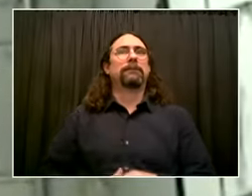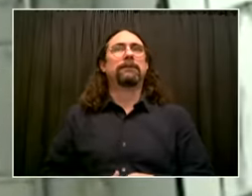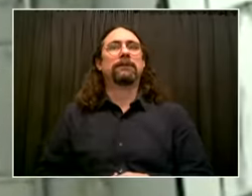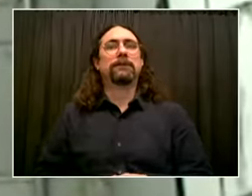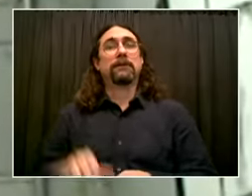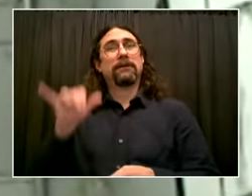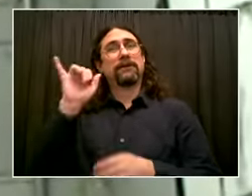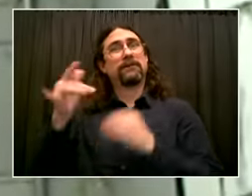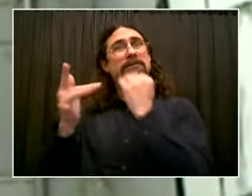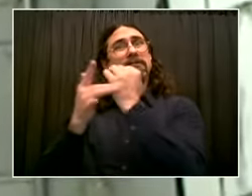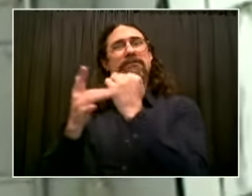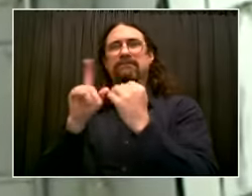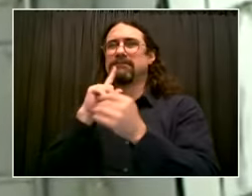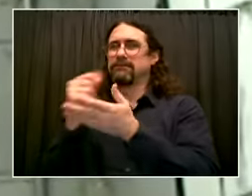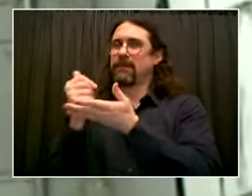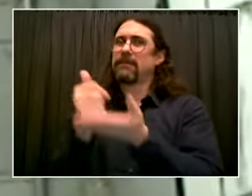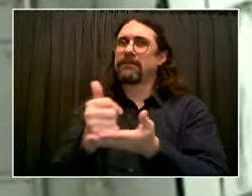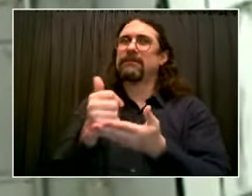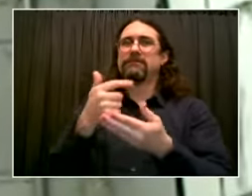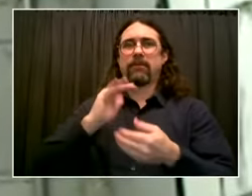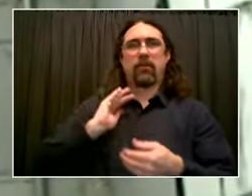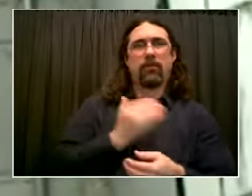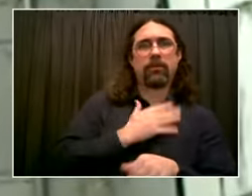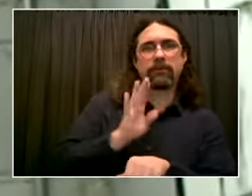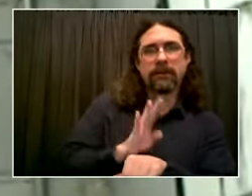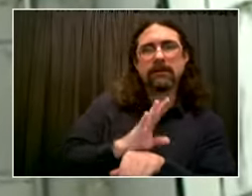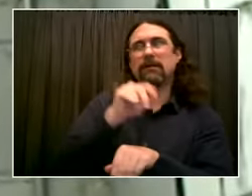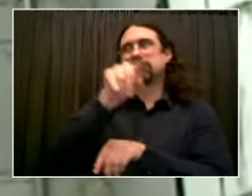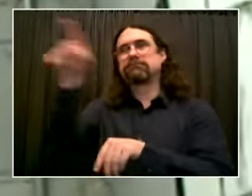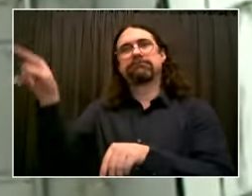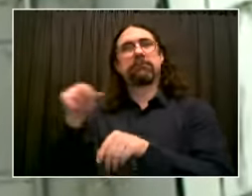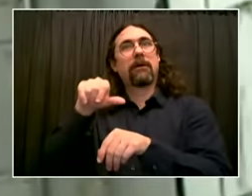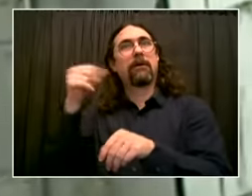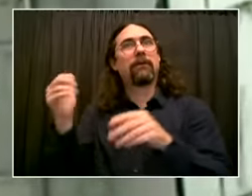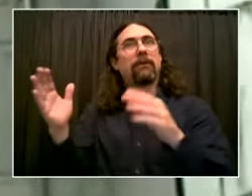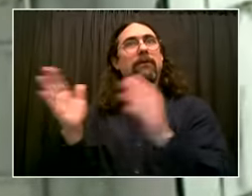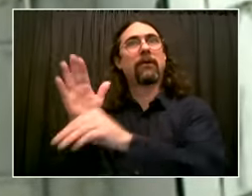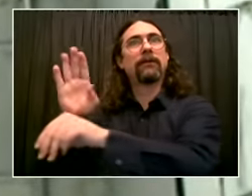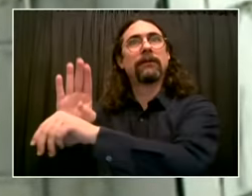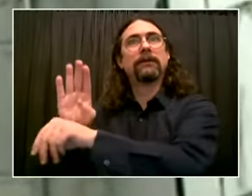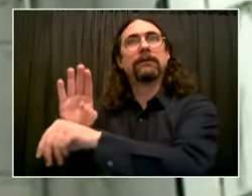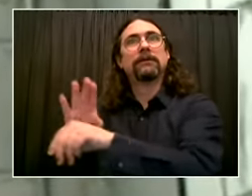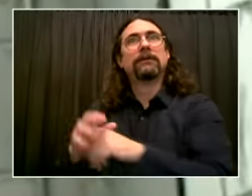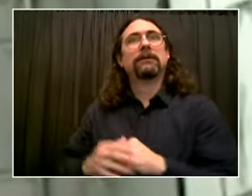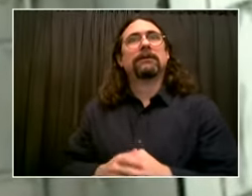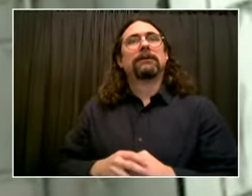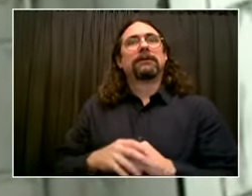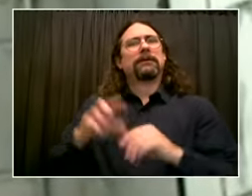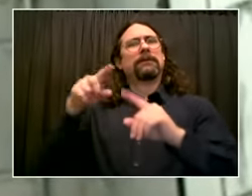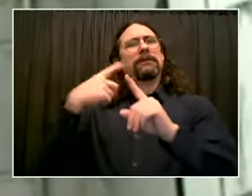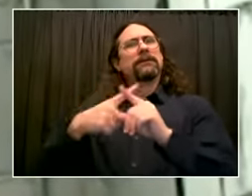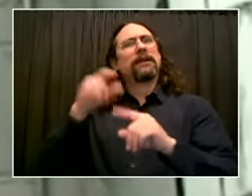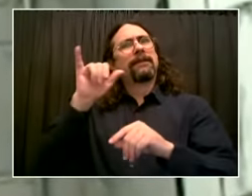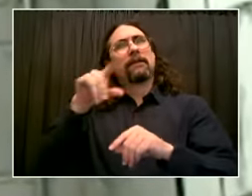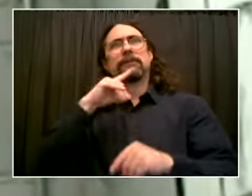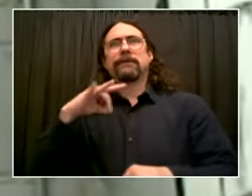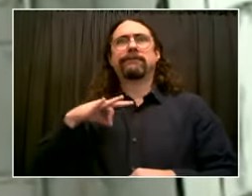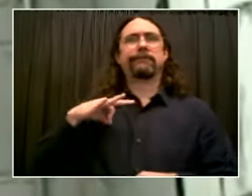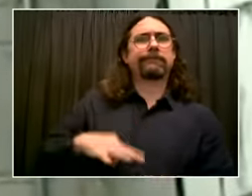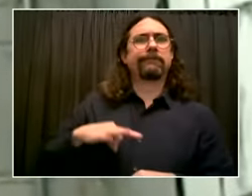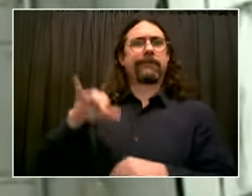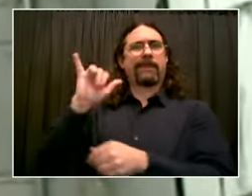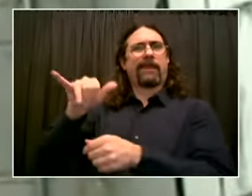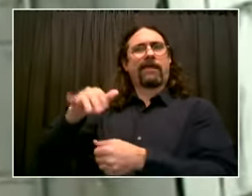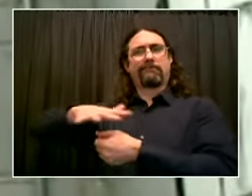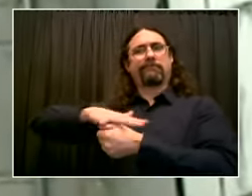a community which too often has been forgotten. A lot of our employees live right here in the Bronx, and for them